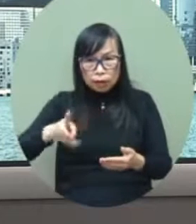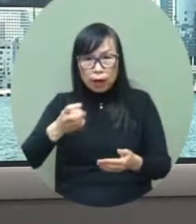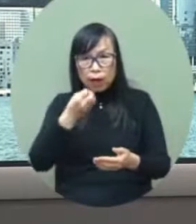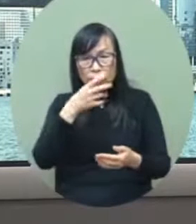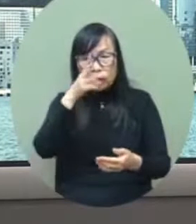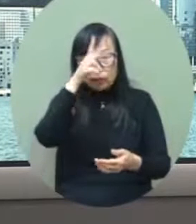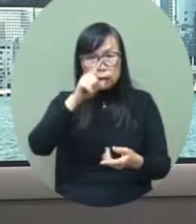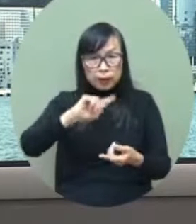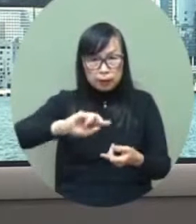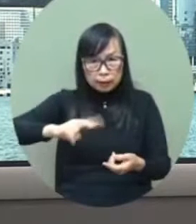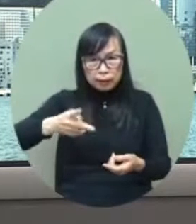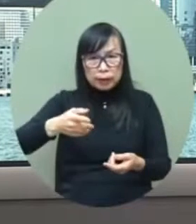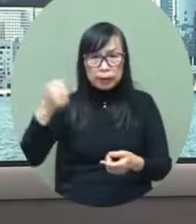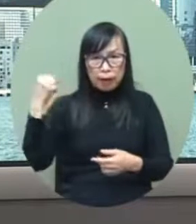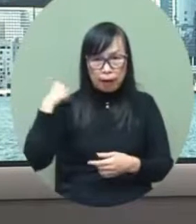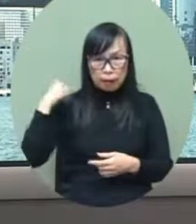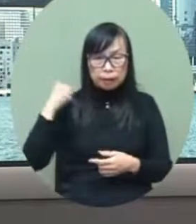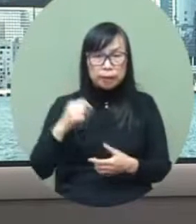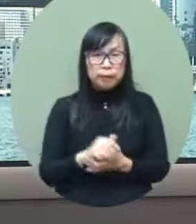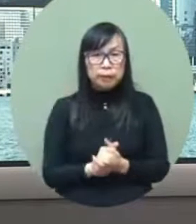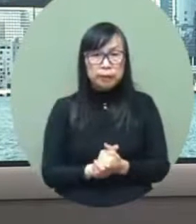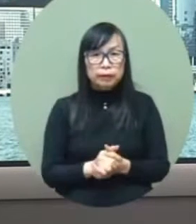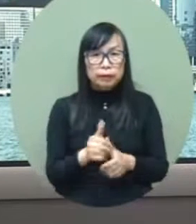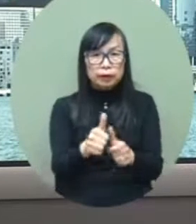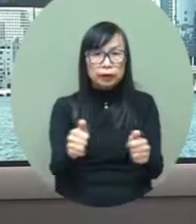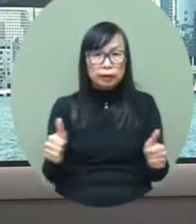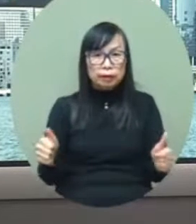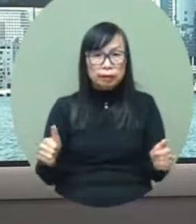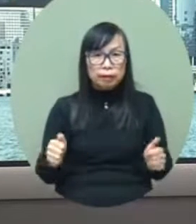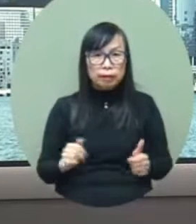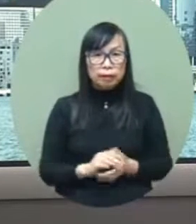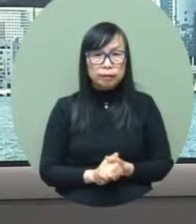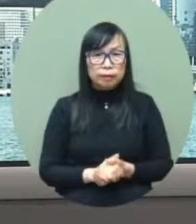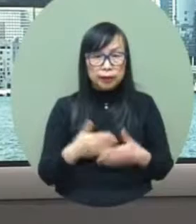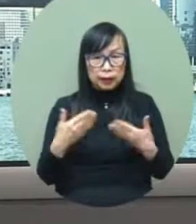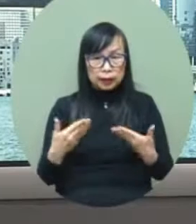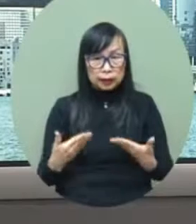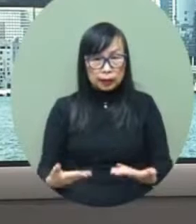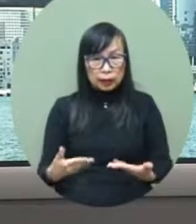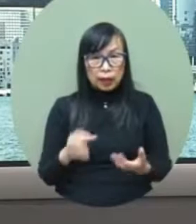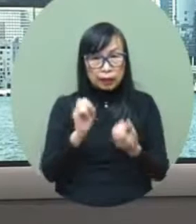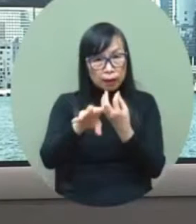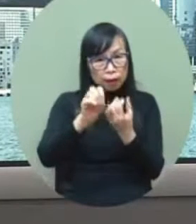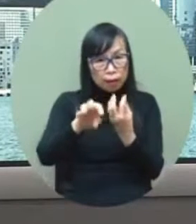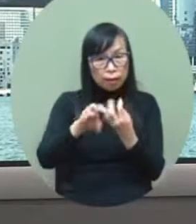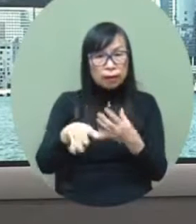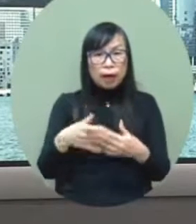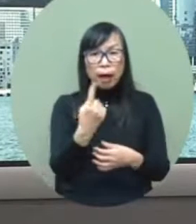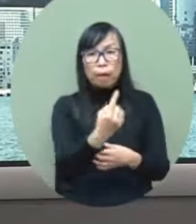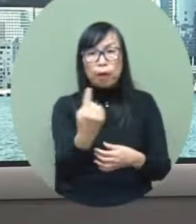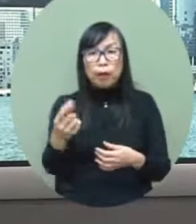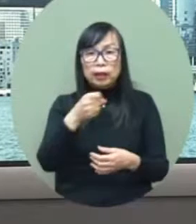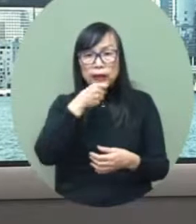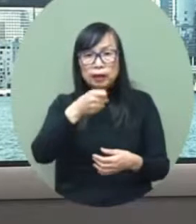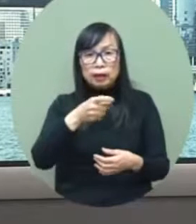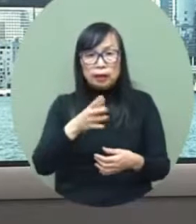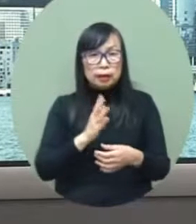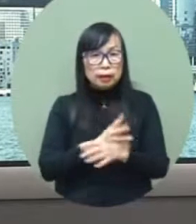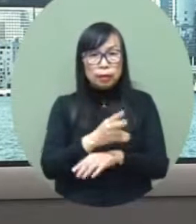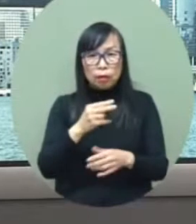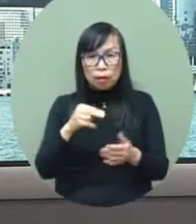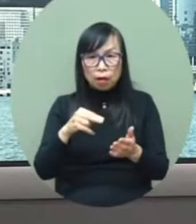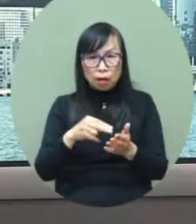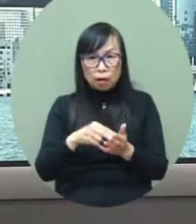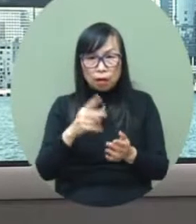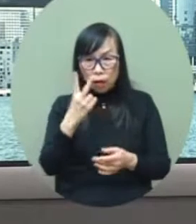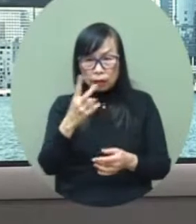normalcy and we will keep enhancing our response in a pragmatic manner thank you floor is now